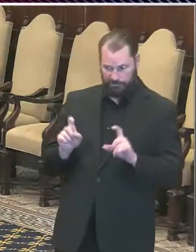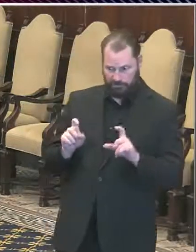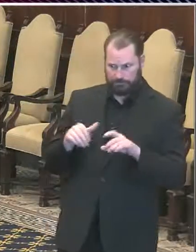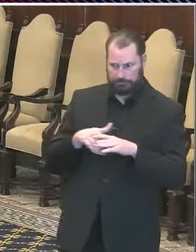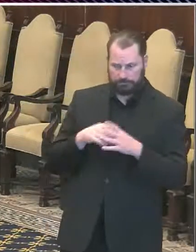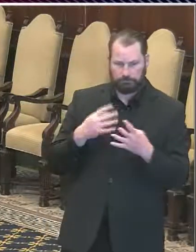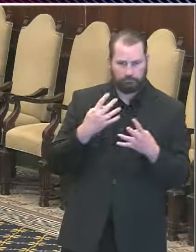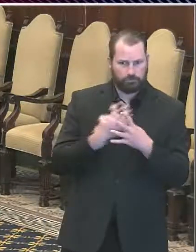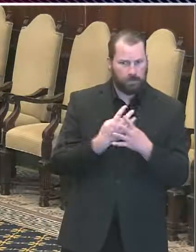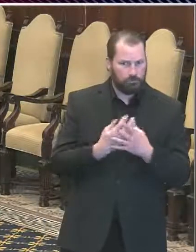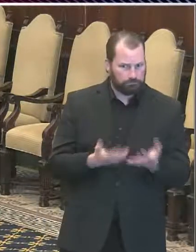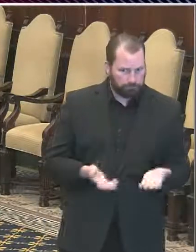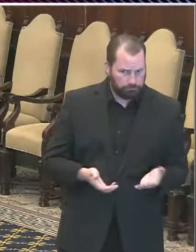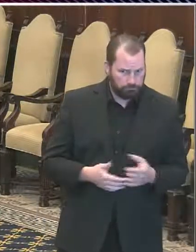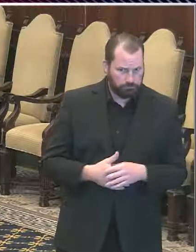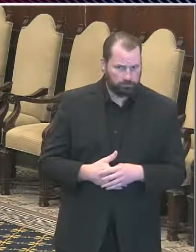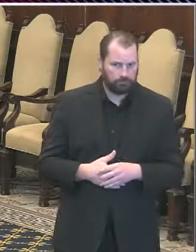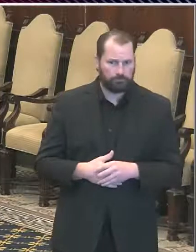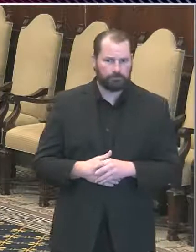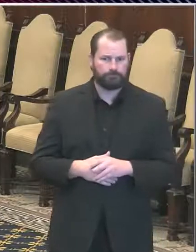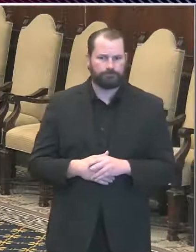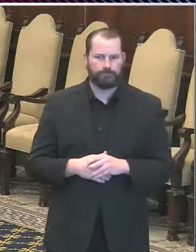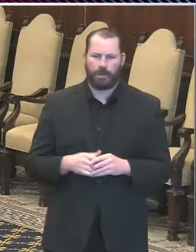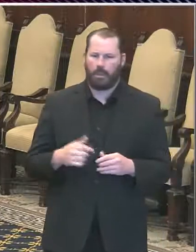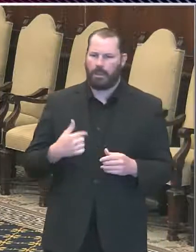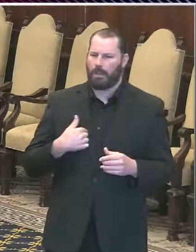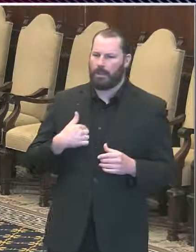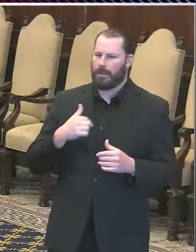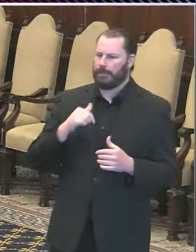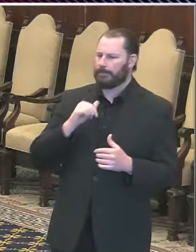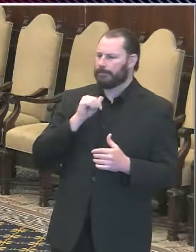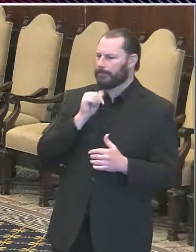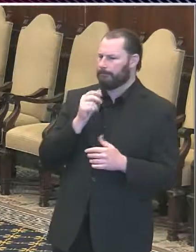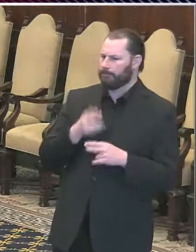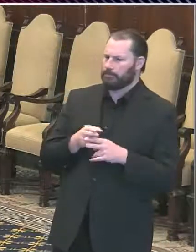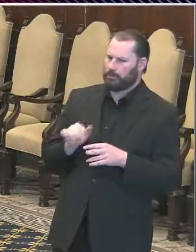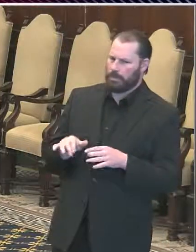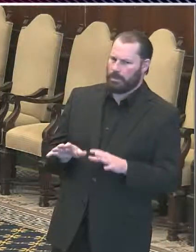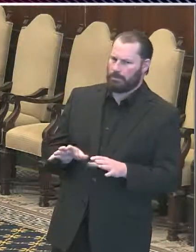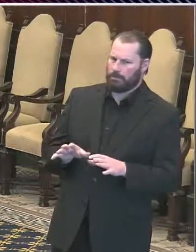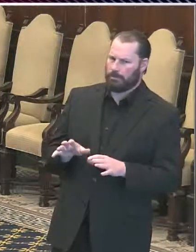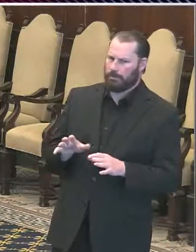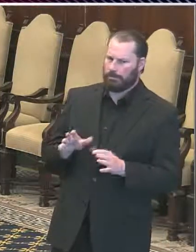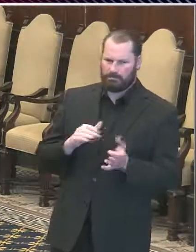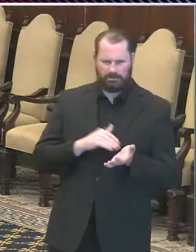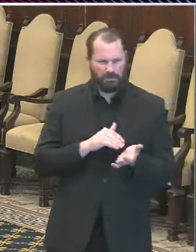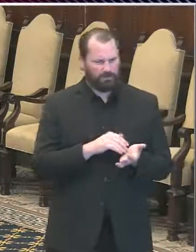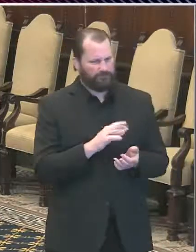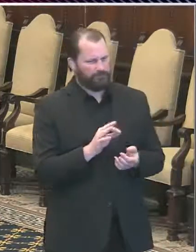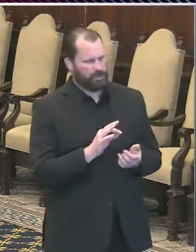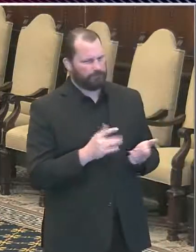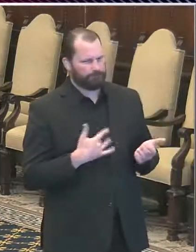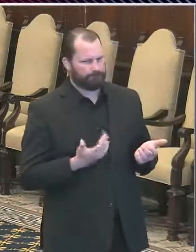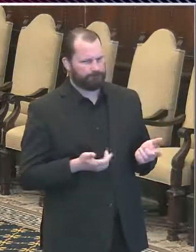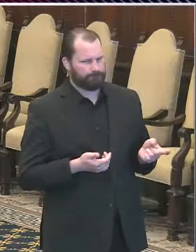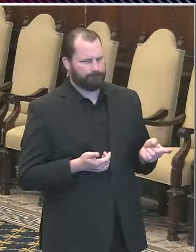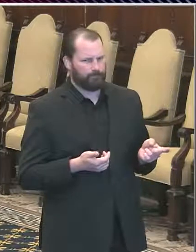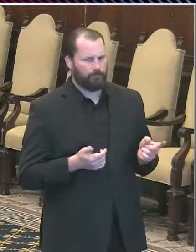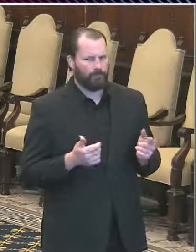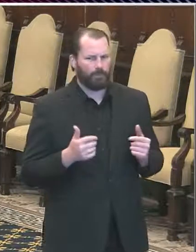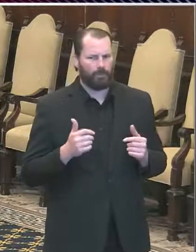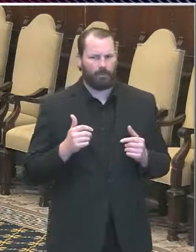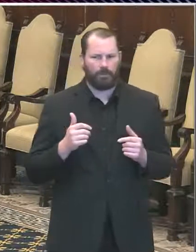don't think I had a mention about the city jails. Doctor? Maybe I can help her. So the Health Department did